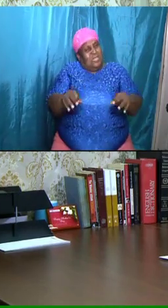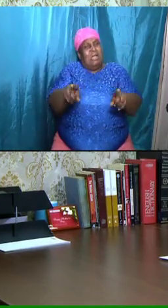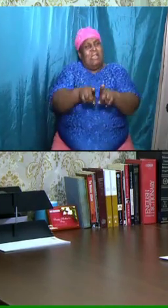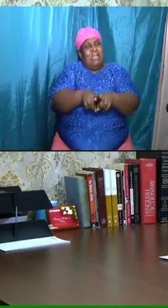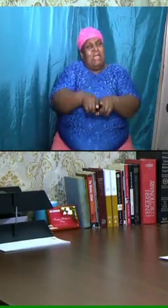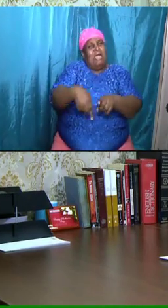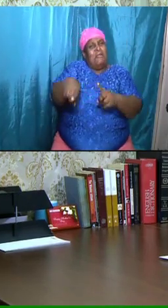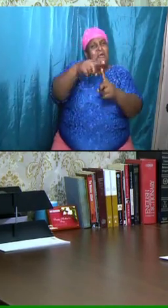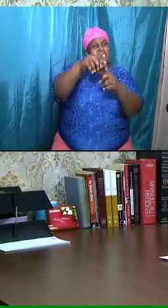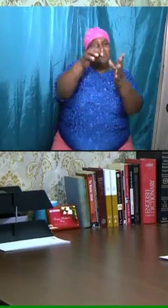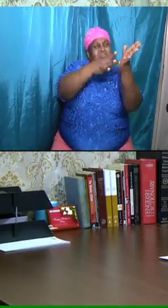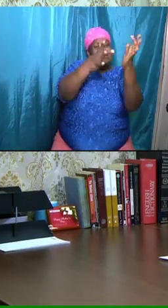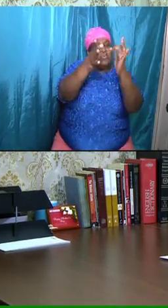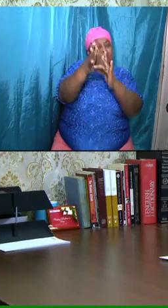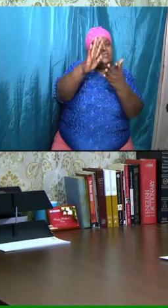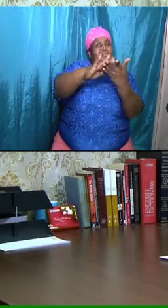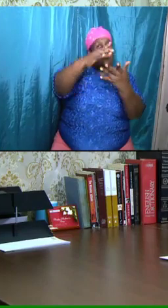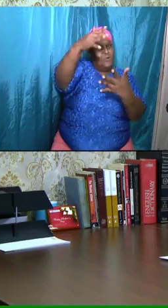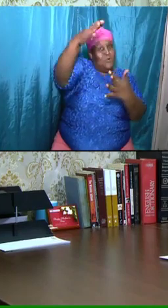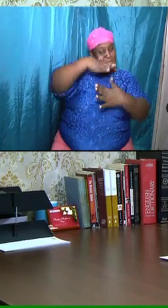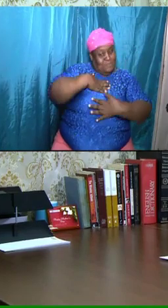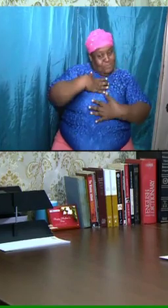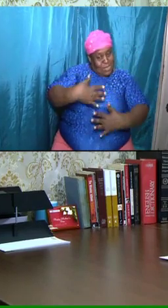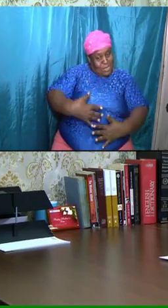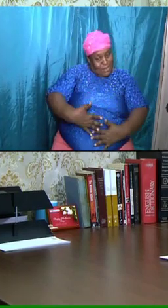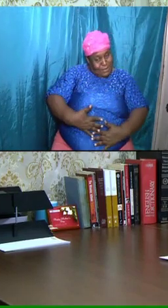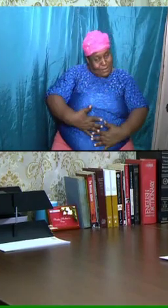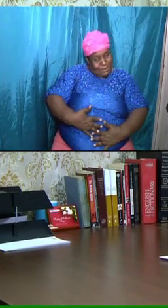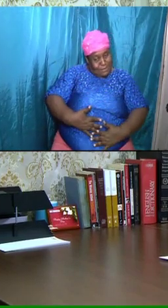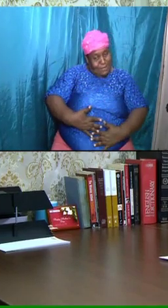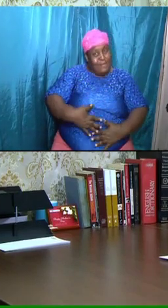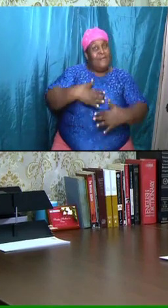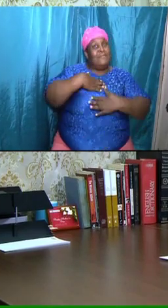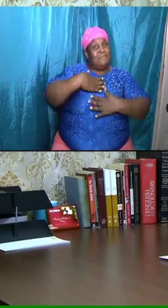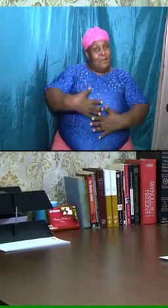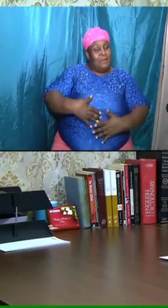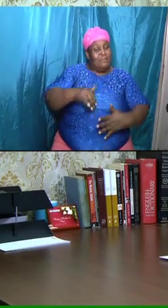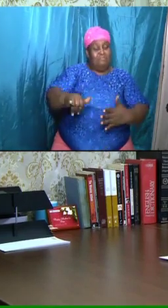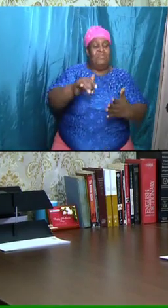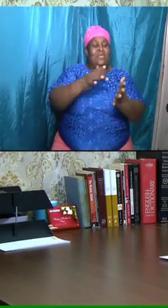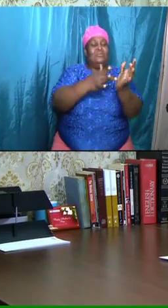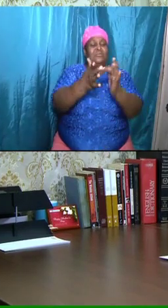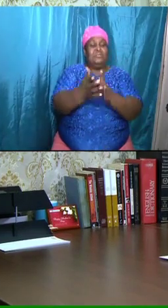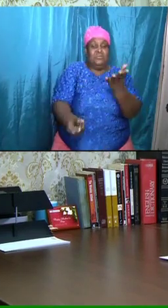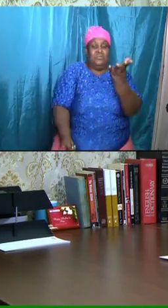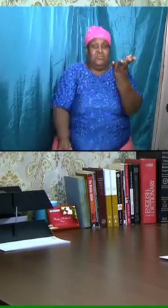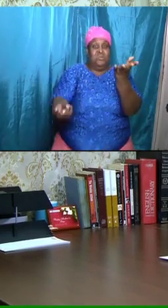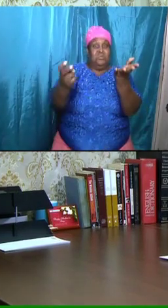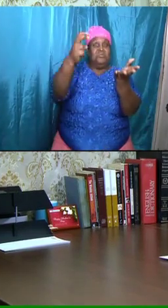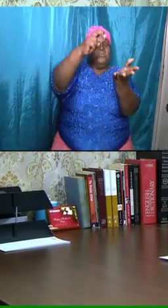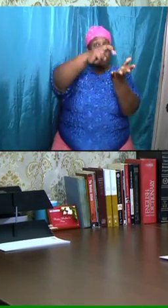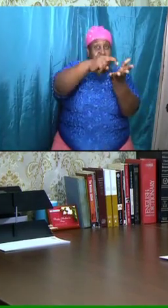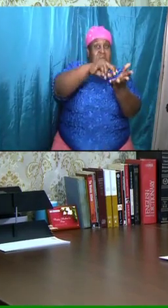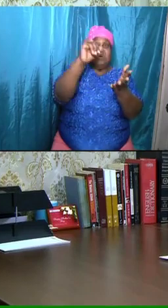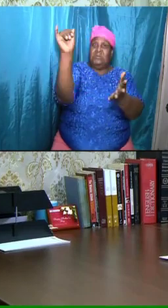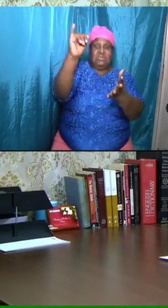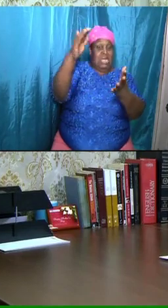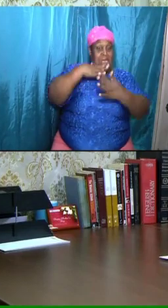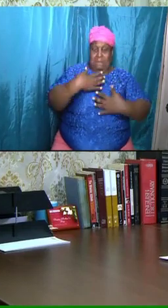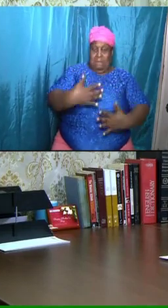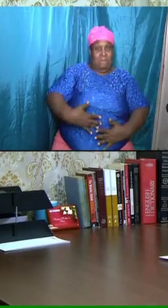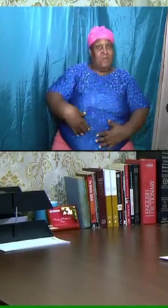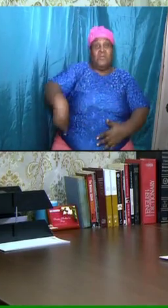glorious body. The body that He resurrected with, it is the bodies that we are going to have, and is going to be